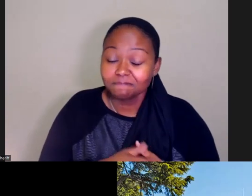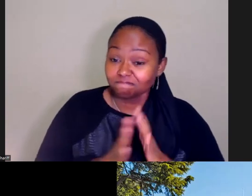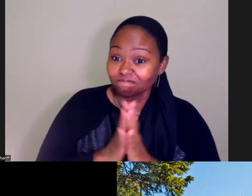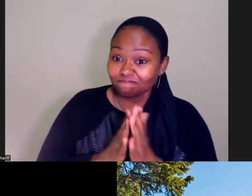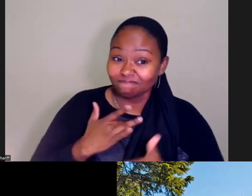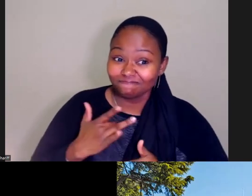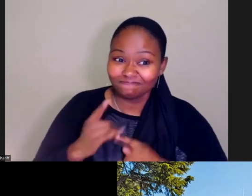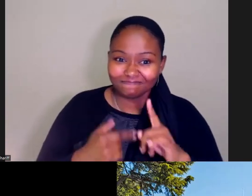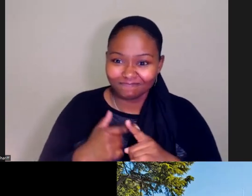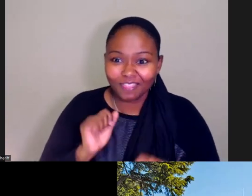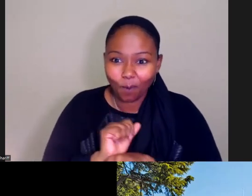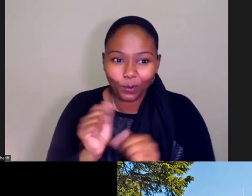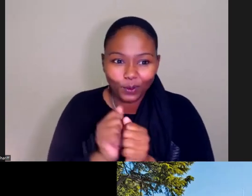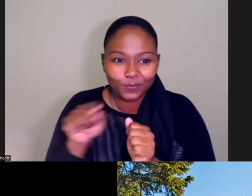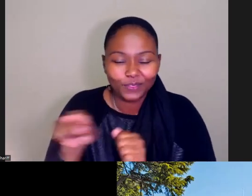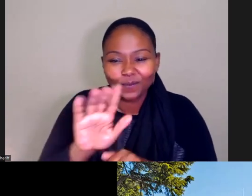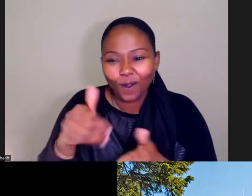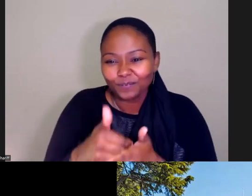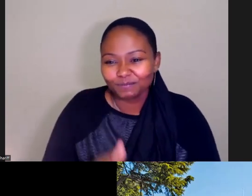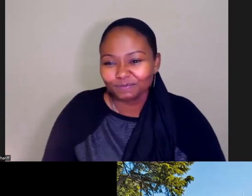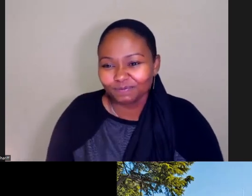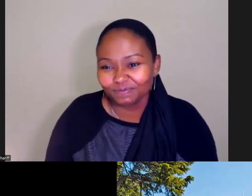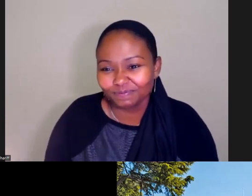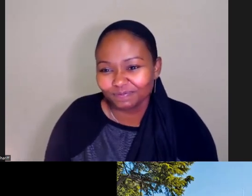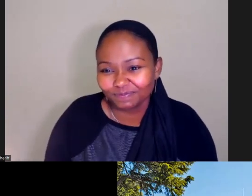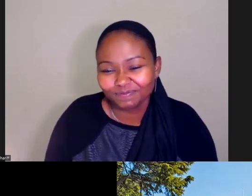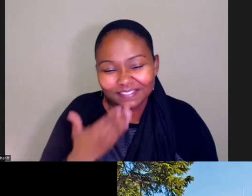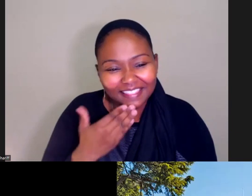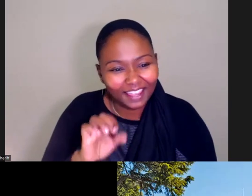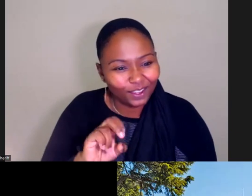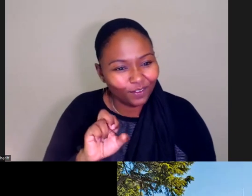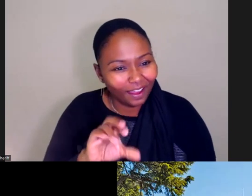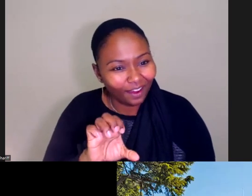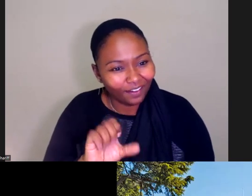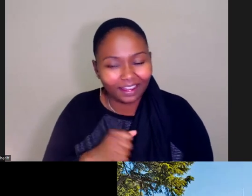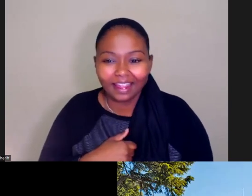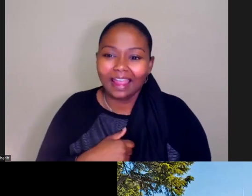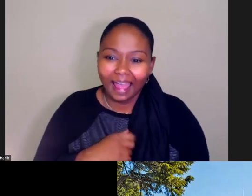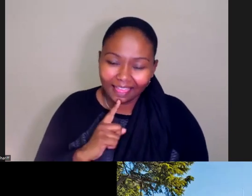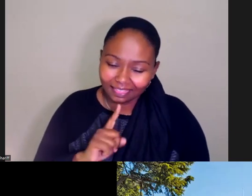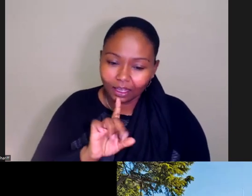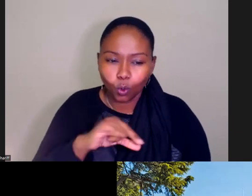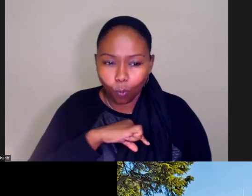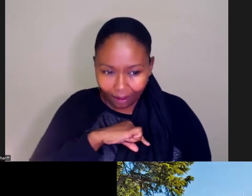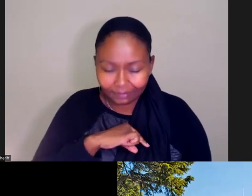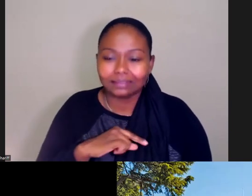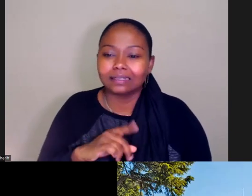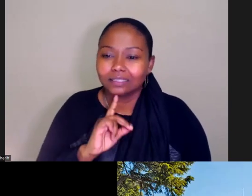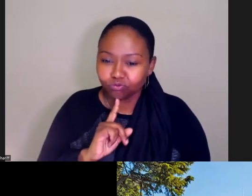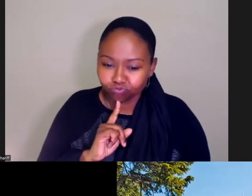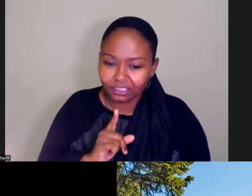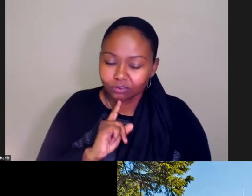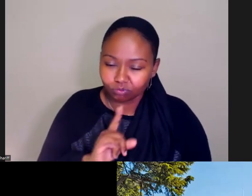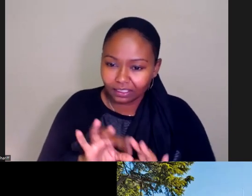to working with you all on this. Thank you, Eric. I think qualitative data is a big piece of the story. What we showed today is more quantitative